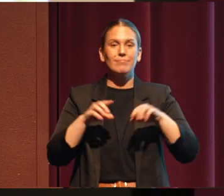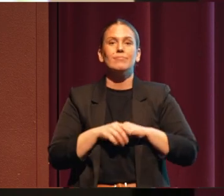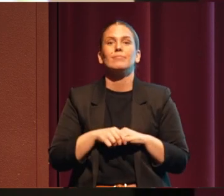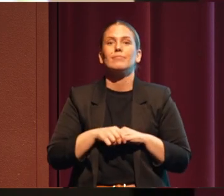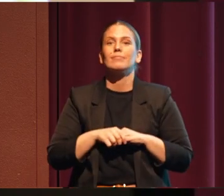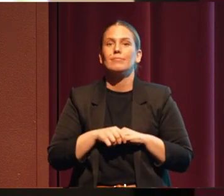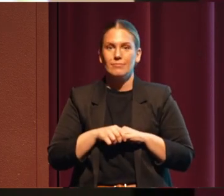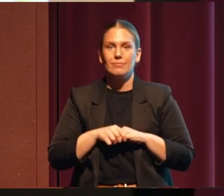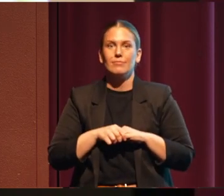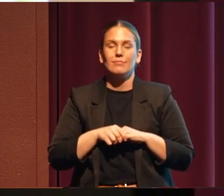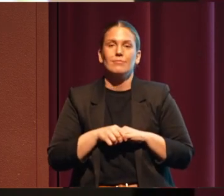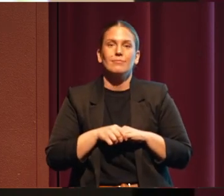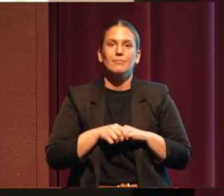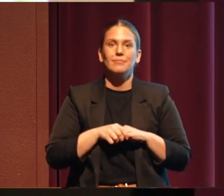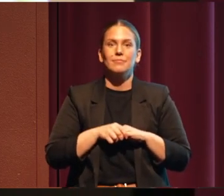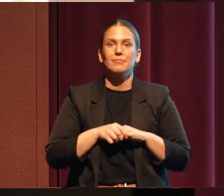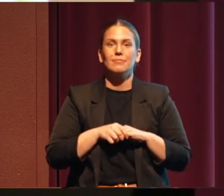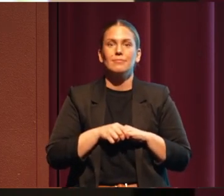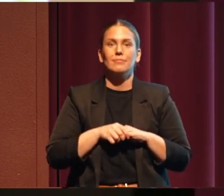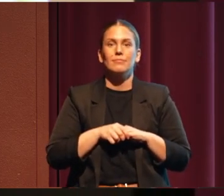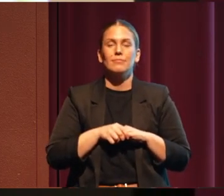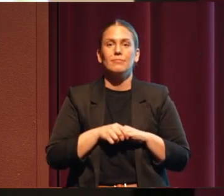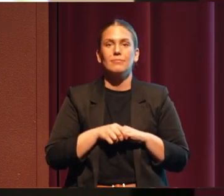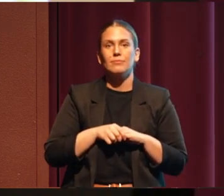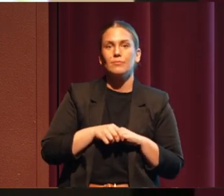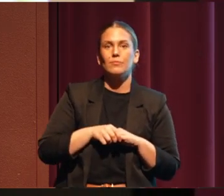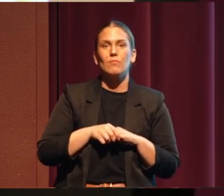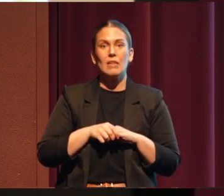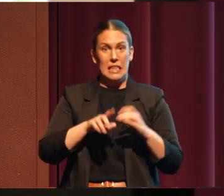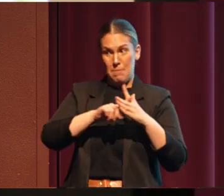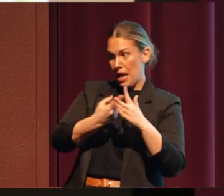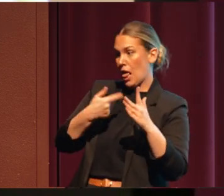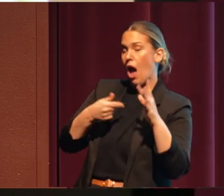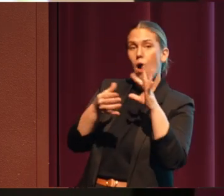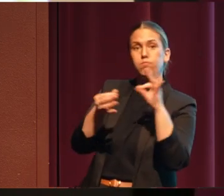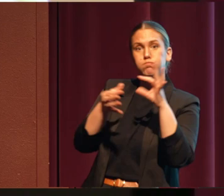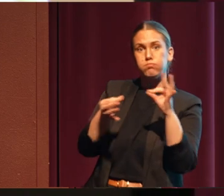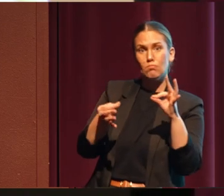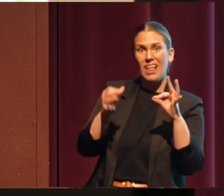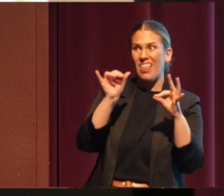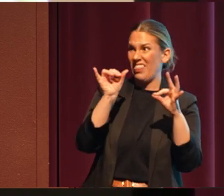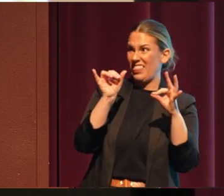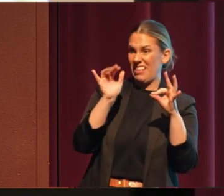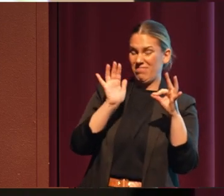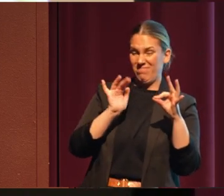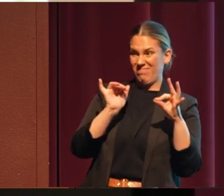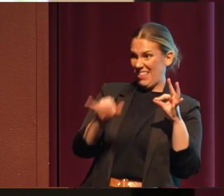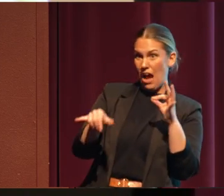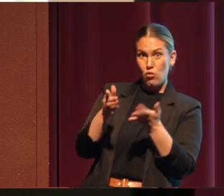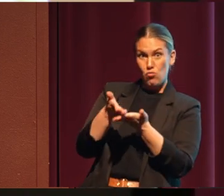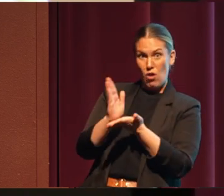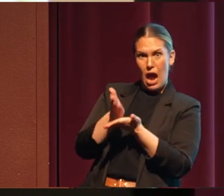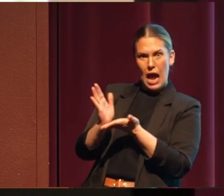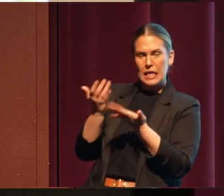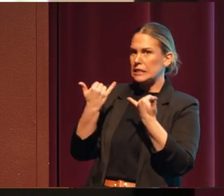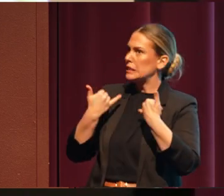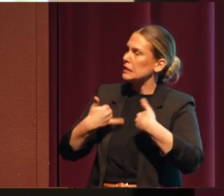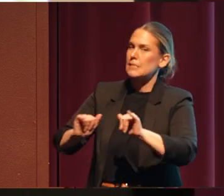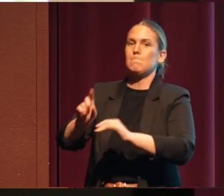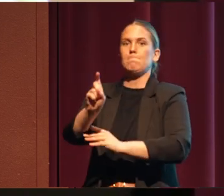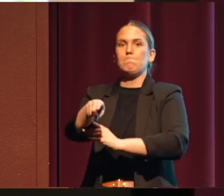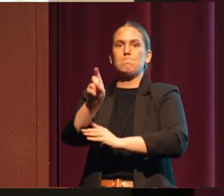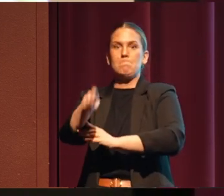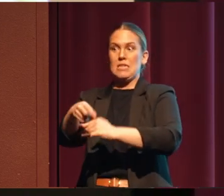And as I stated in the beginning, I feel that this right is just as relevant today and in the future